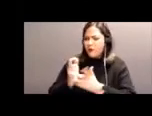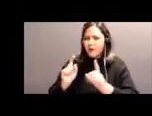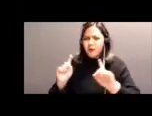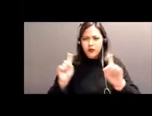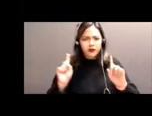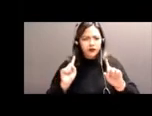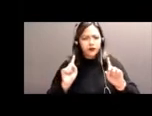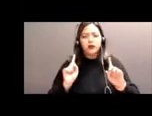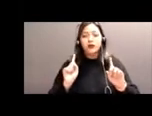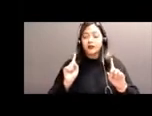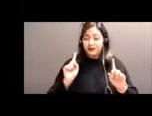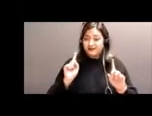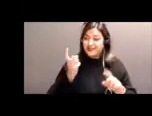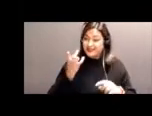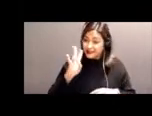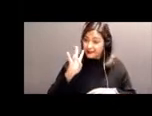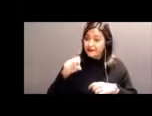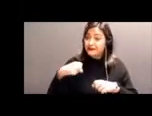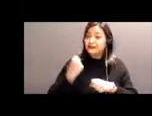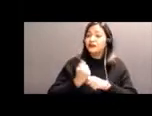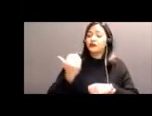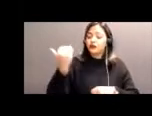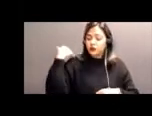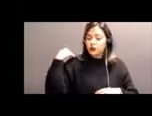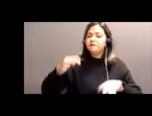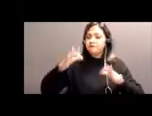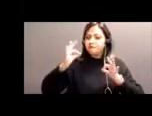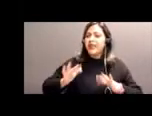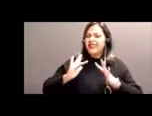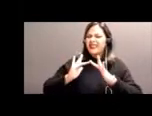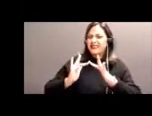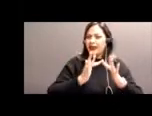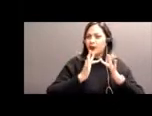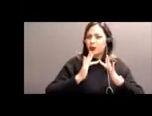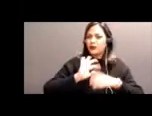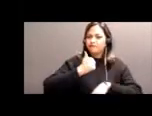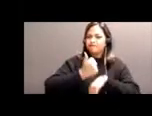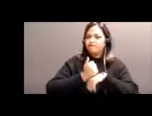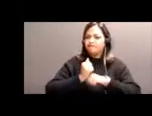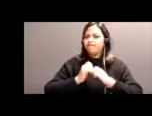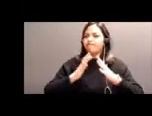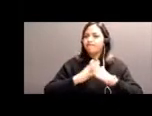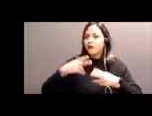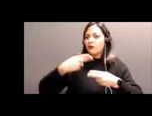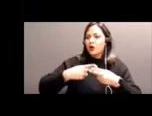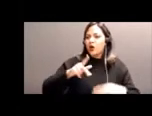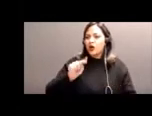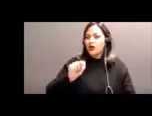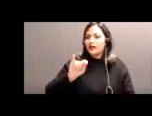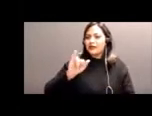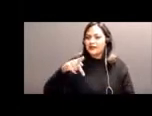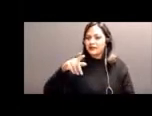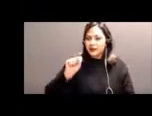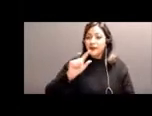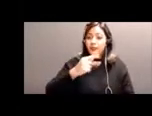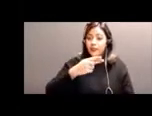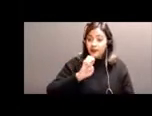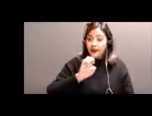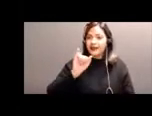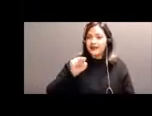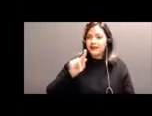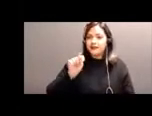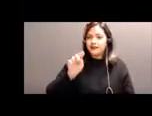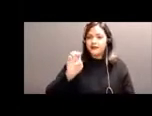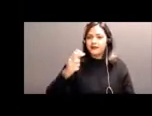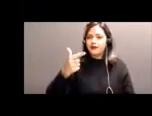17 years ago, we started a networking group called TIPS. TIPS, the Integrated Partnership for Seniors.